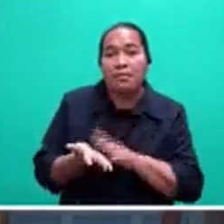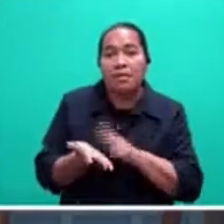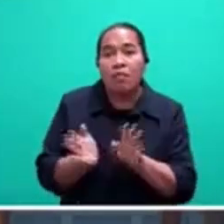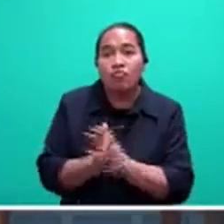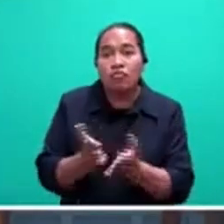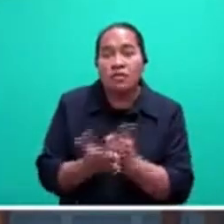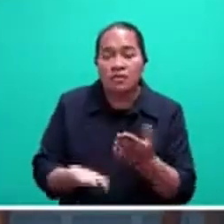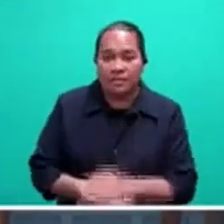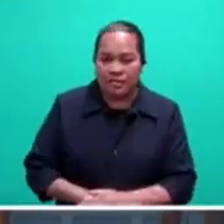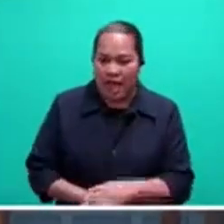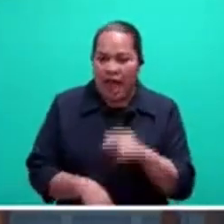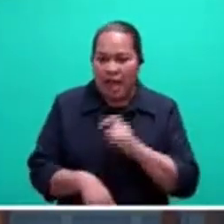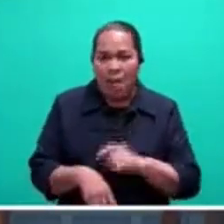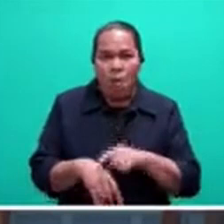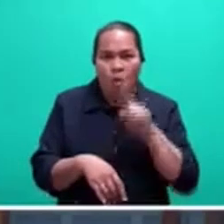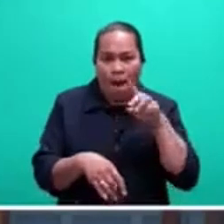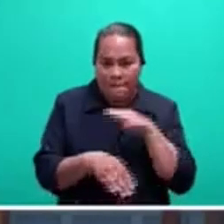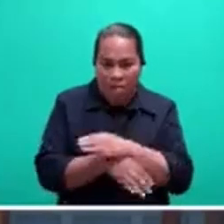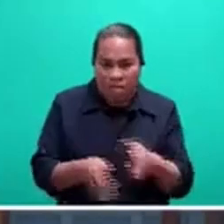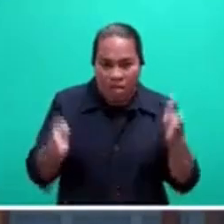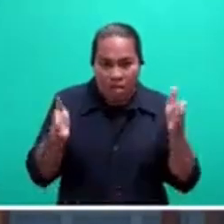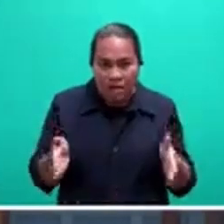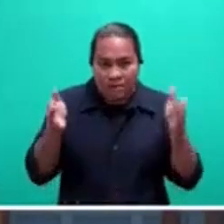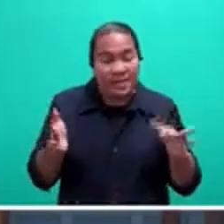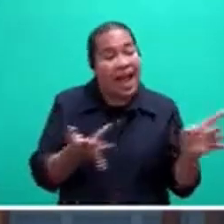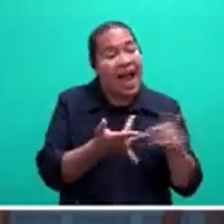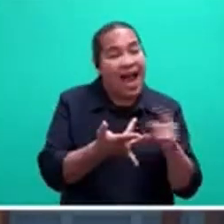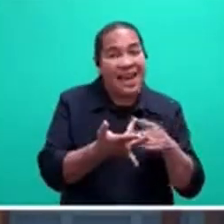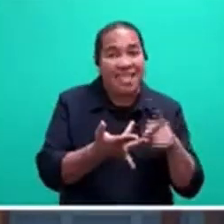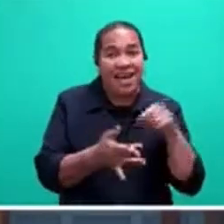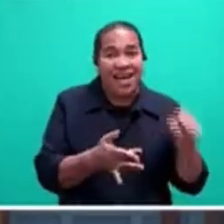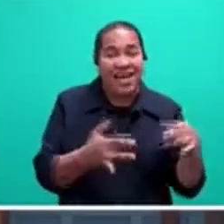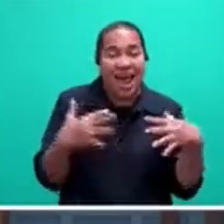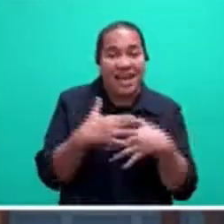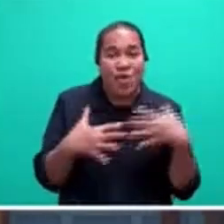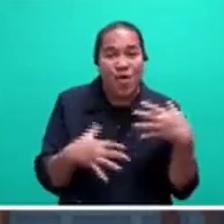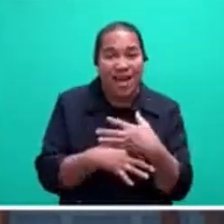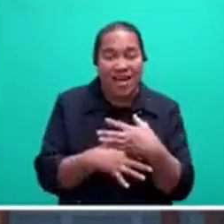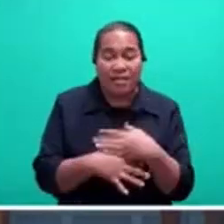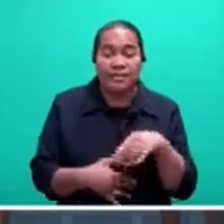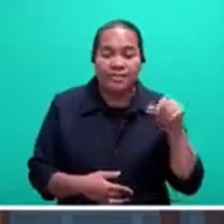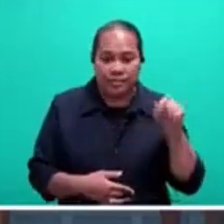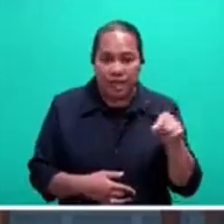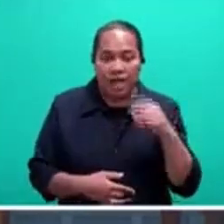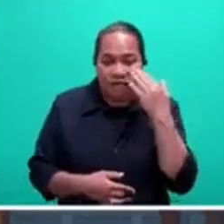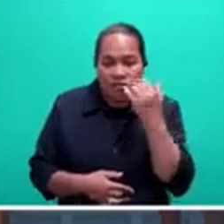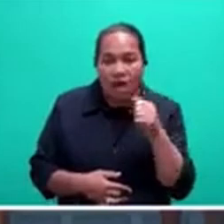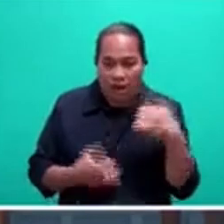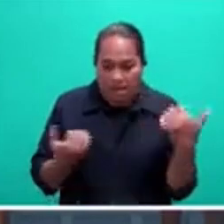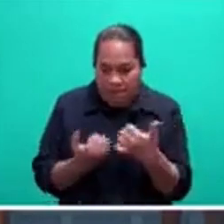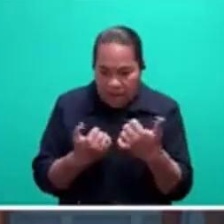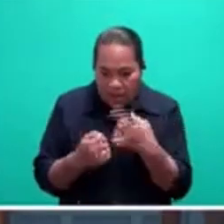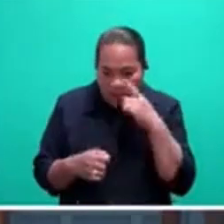For a period of one month, for another network provider in Fiji, they found that the total adult content was